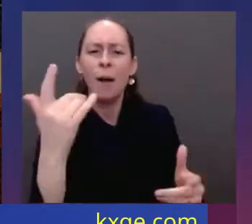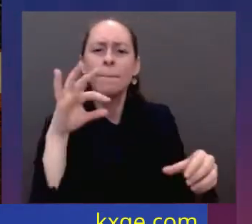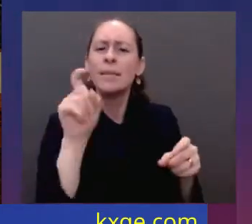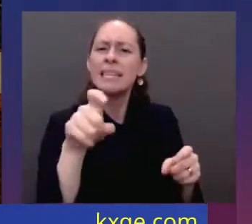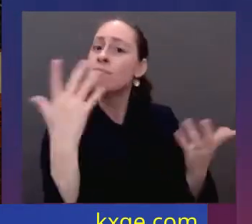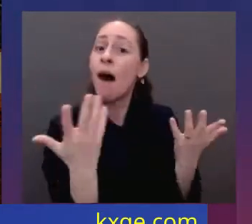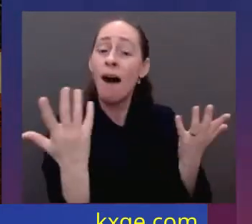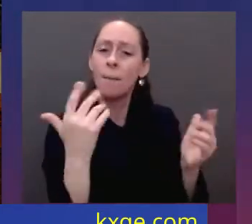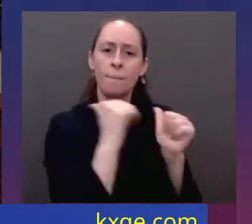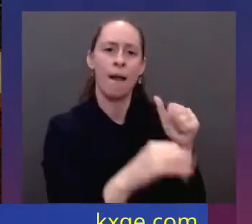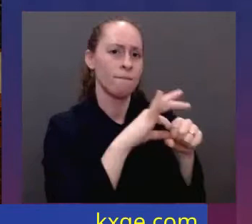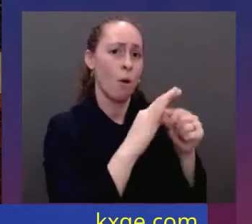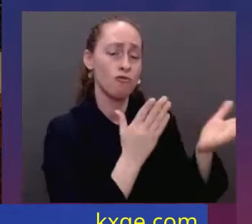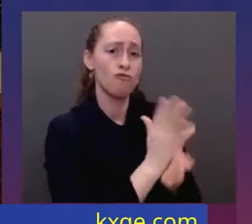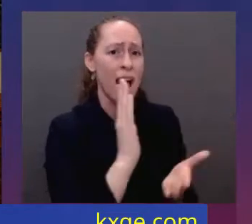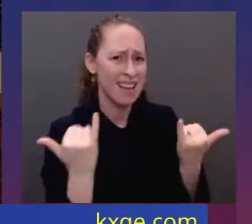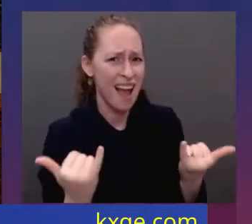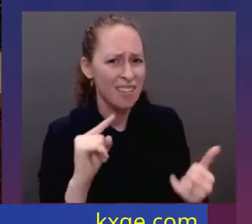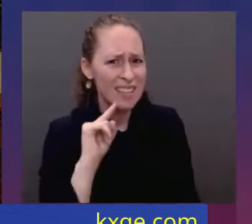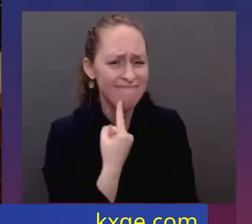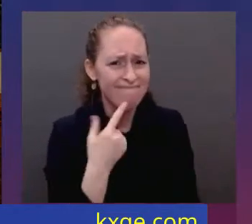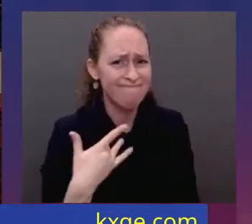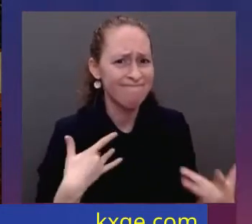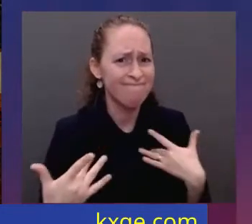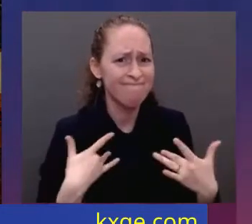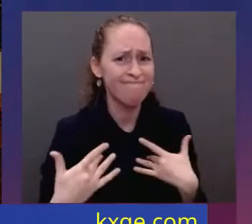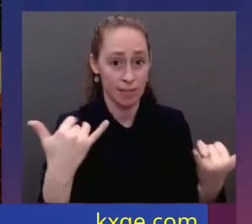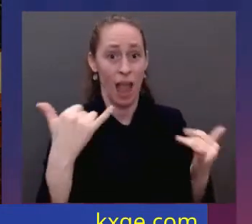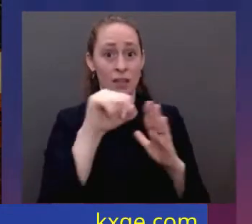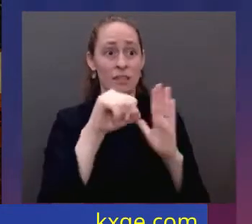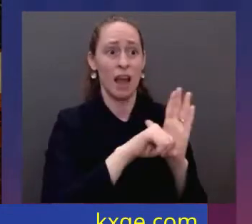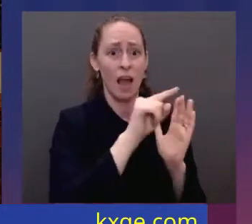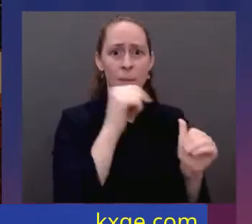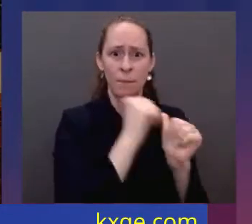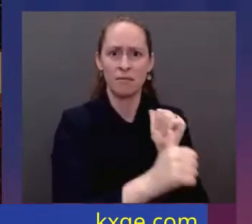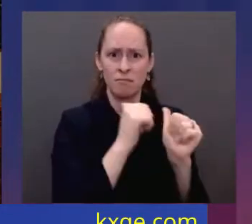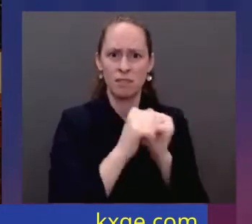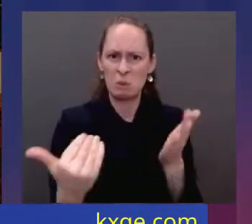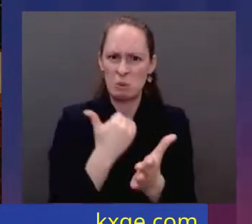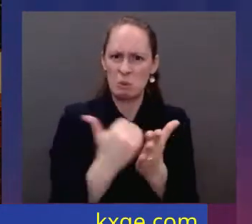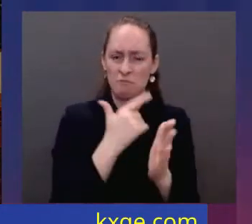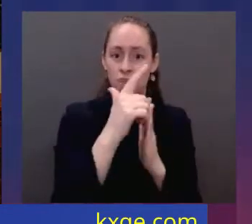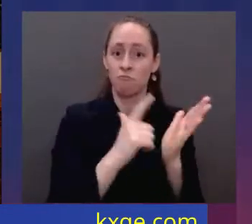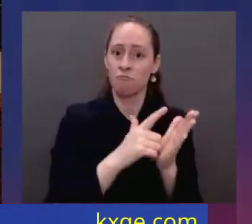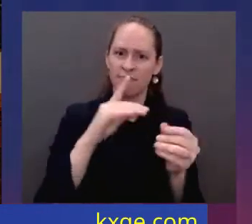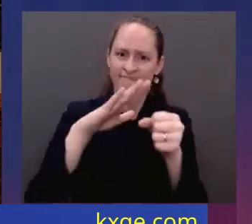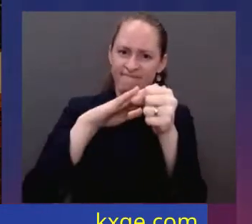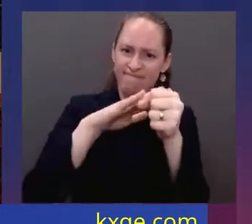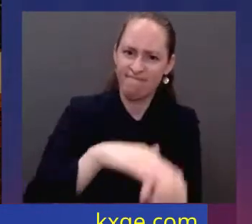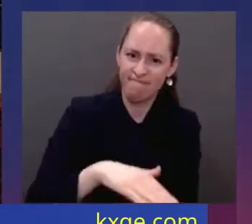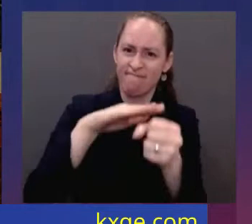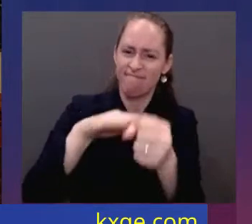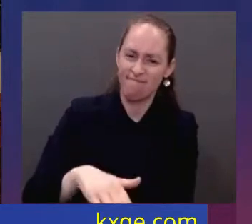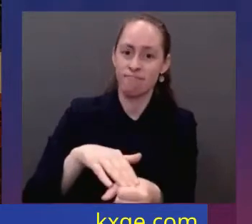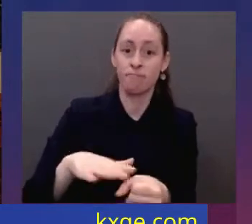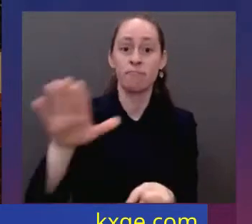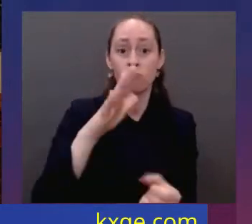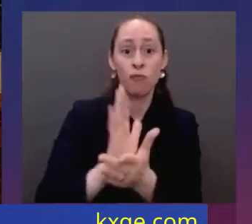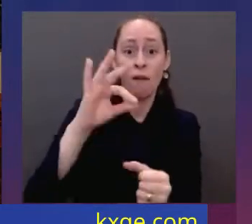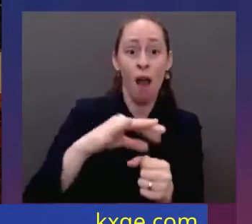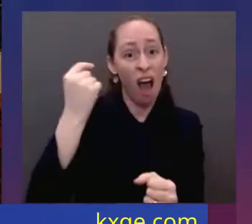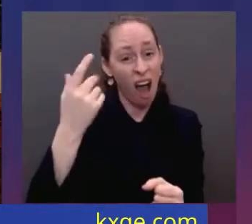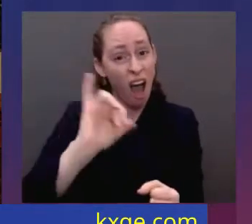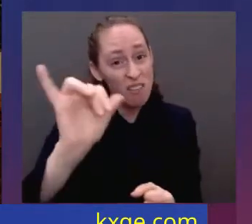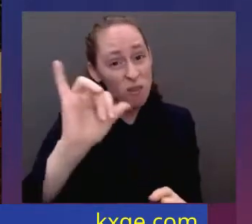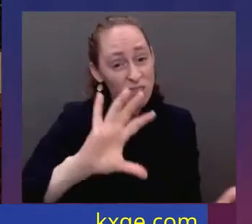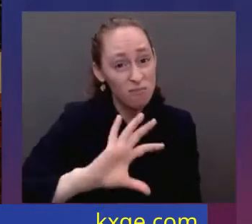In state after state, new laws have been passed. Not only suppress the vote, we've been there before, but to subvert the entire election. You can't let this happen. Tonight, I